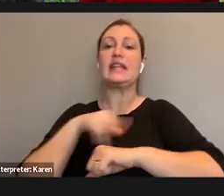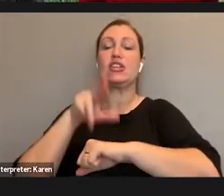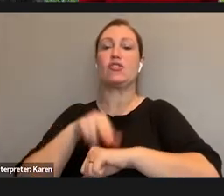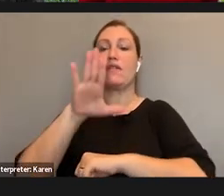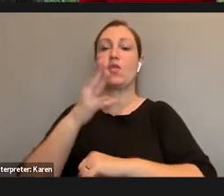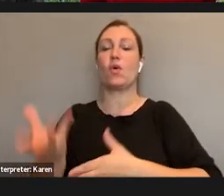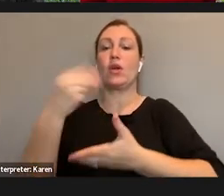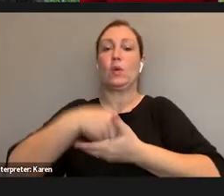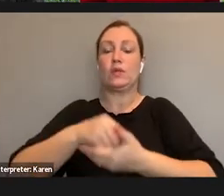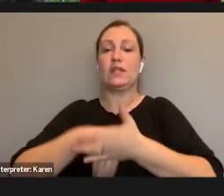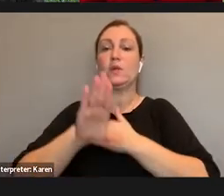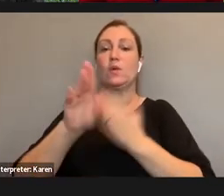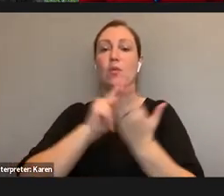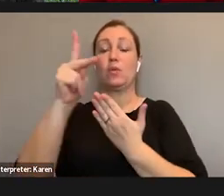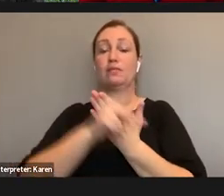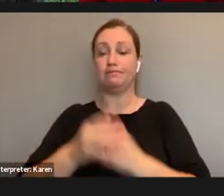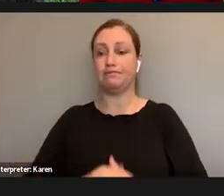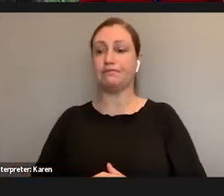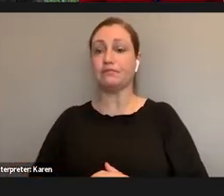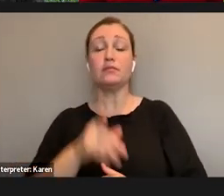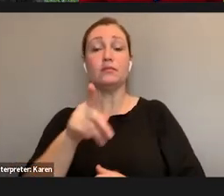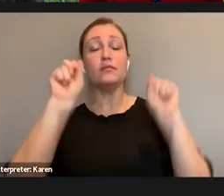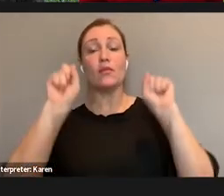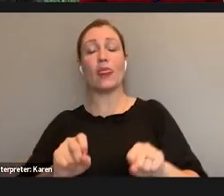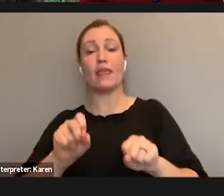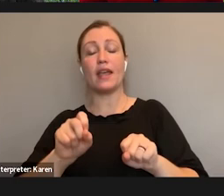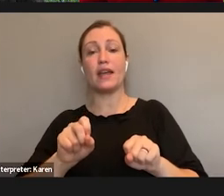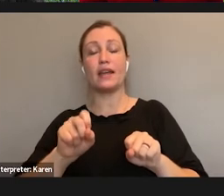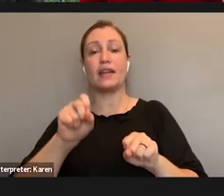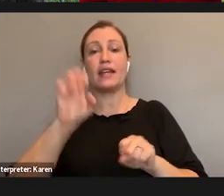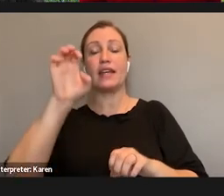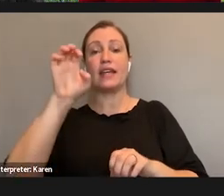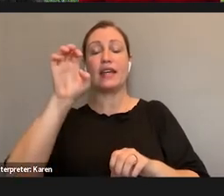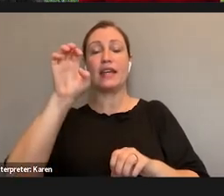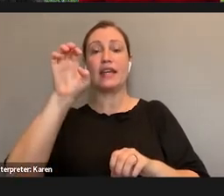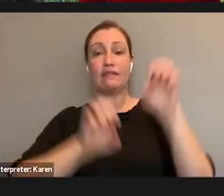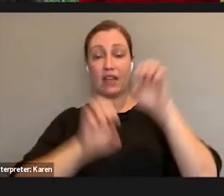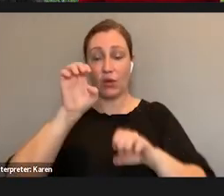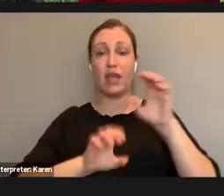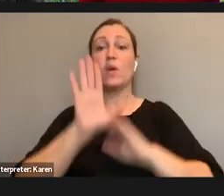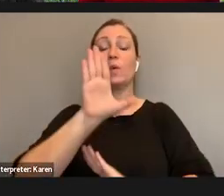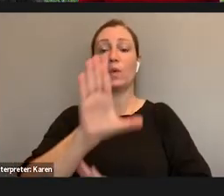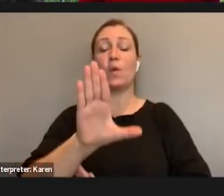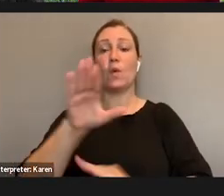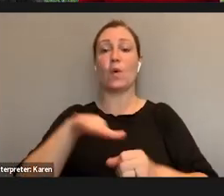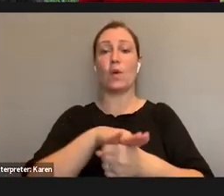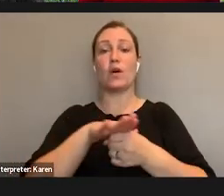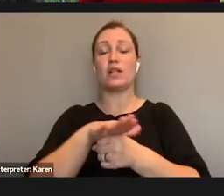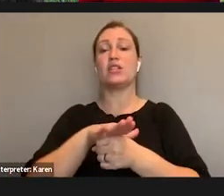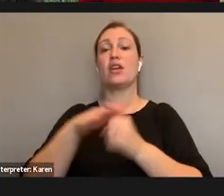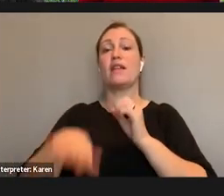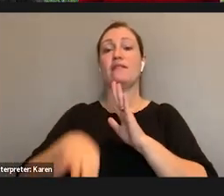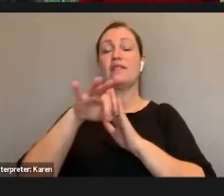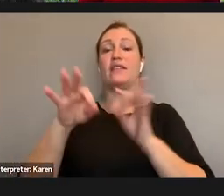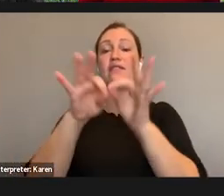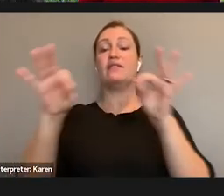So for one thing, you can evaluate your locations and try to select field locations that